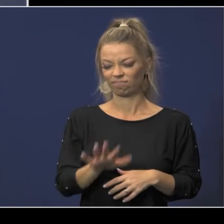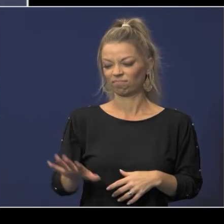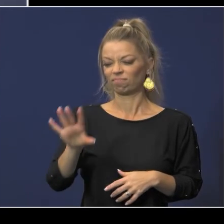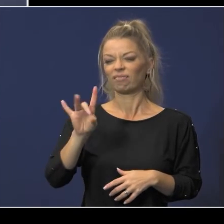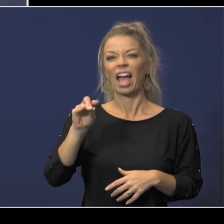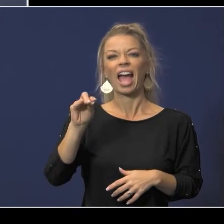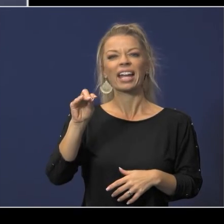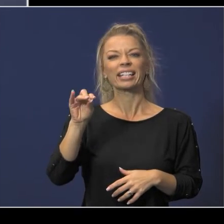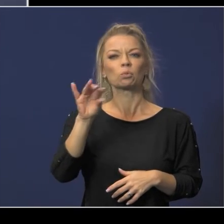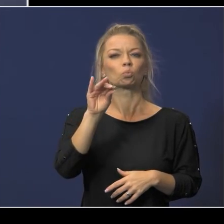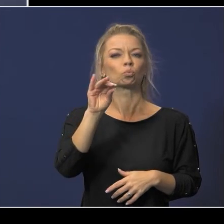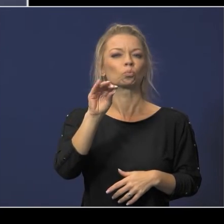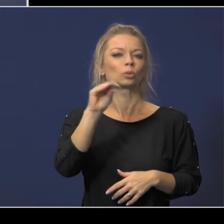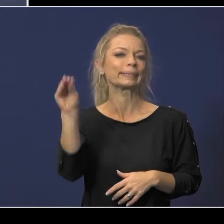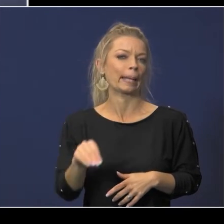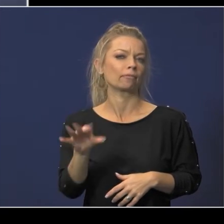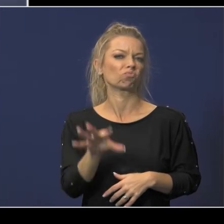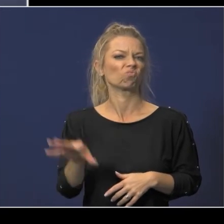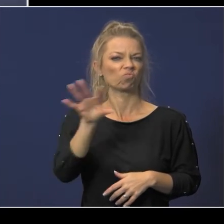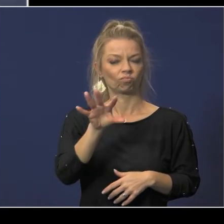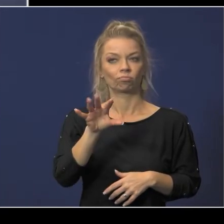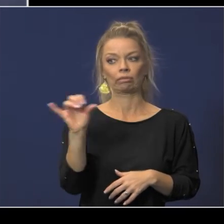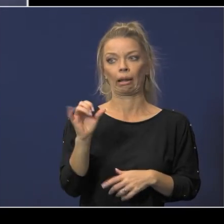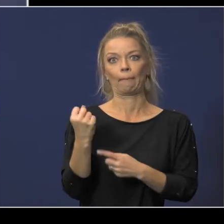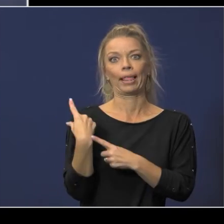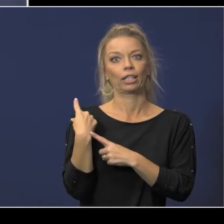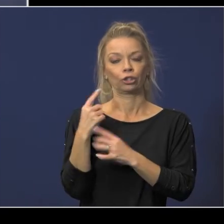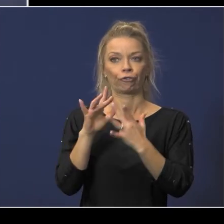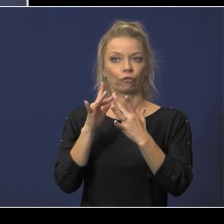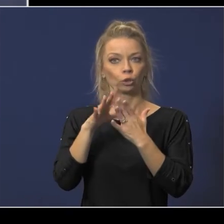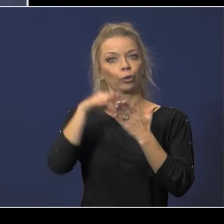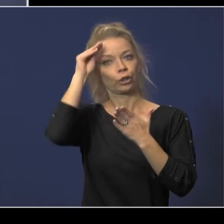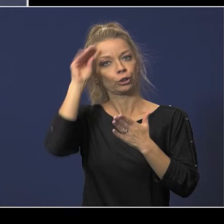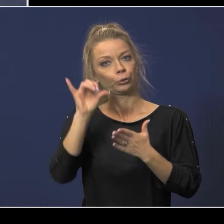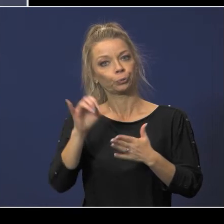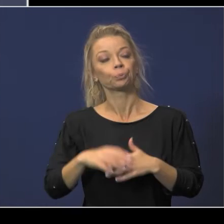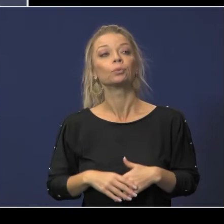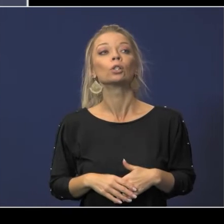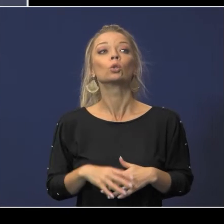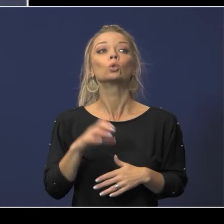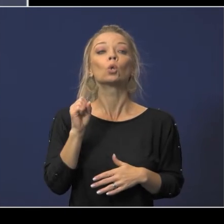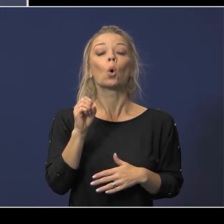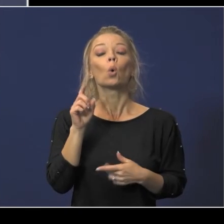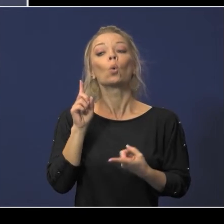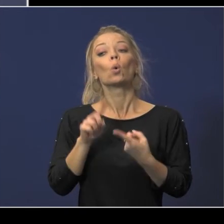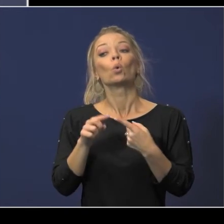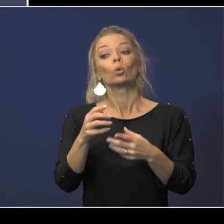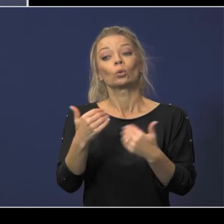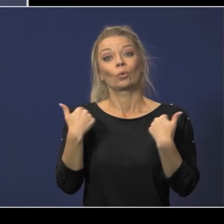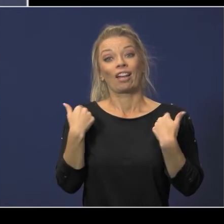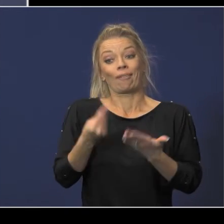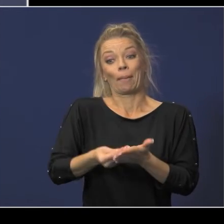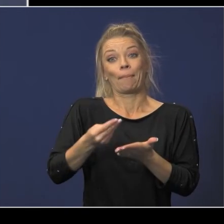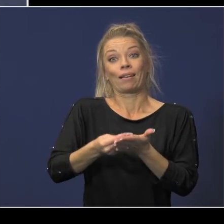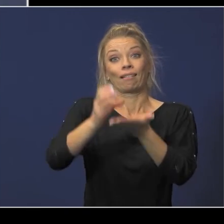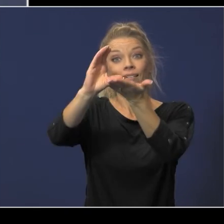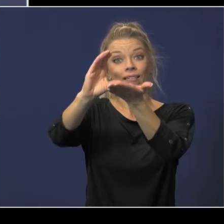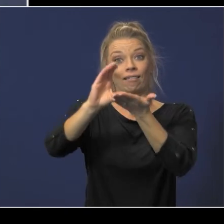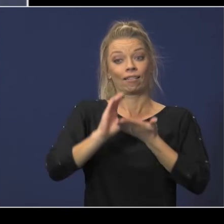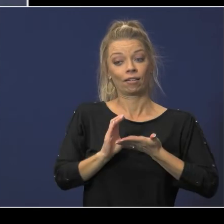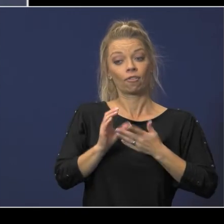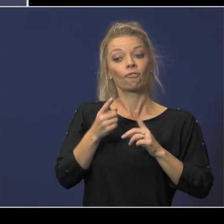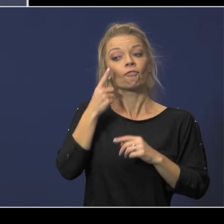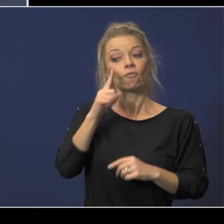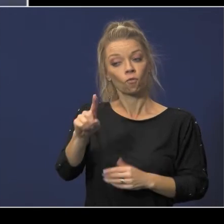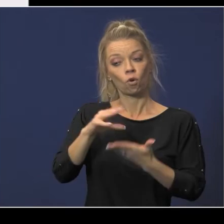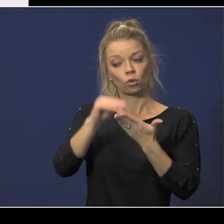the the 80 percent so in order to receive funding for these students um they must we